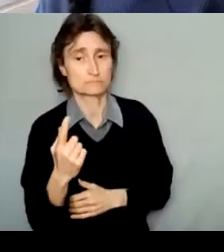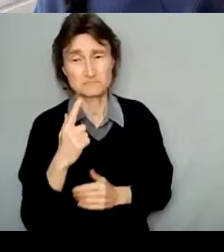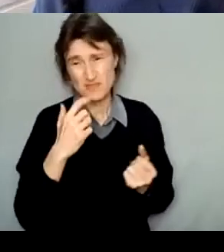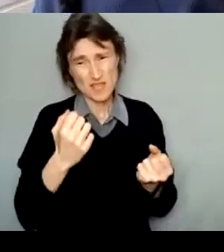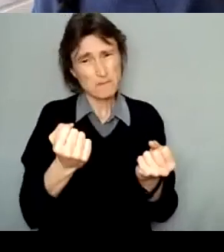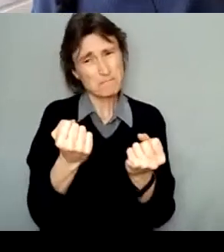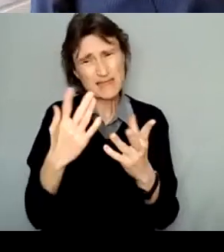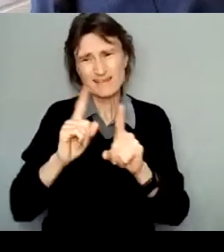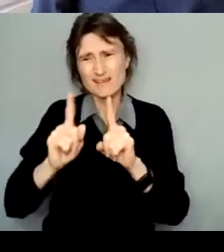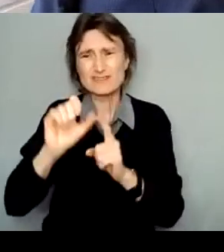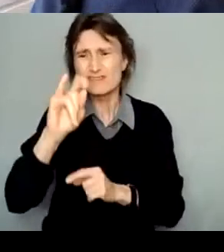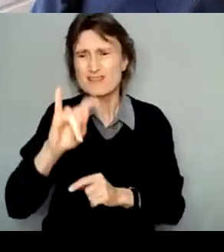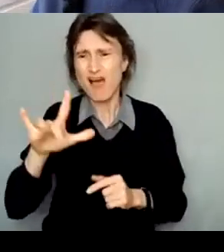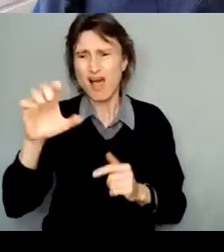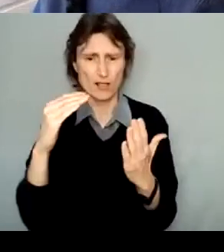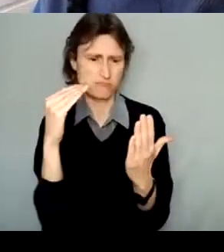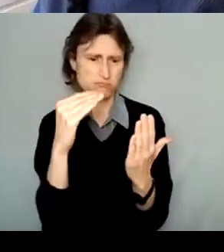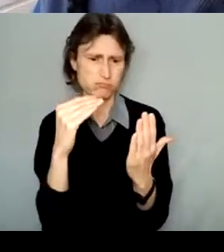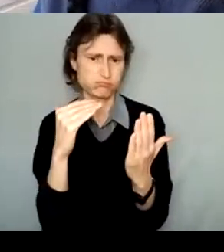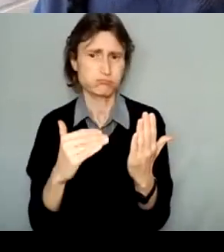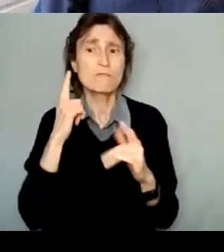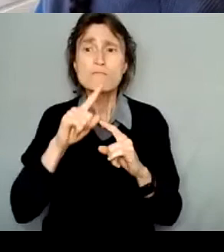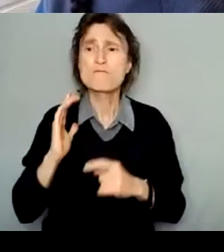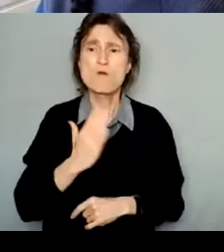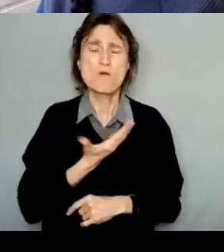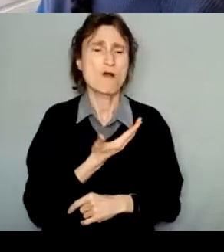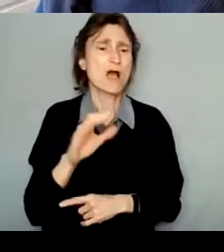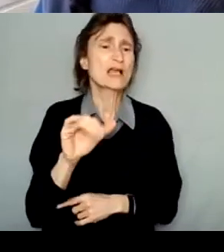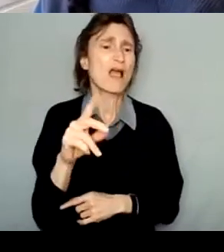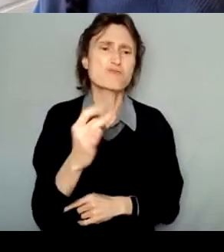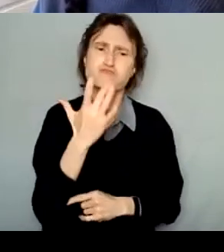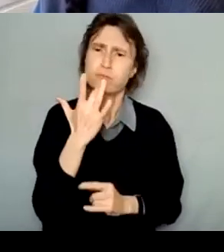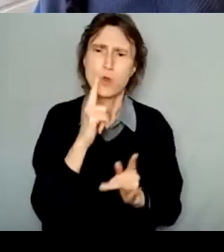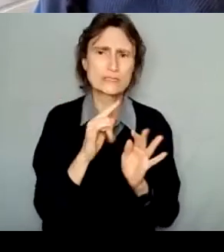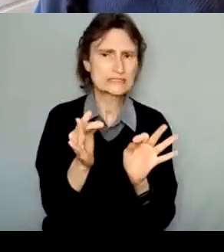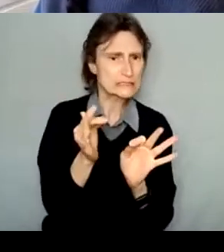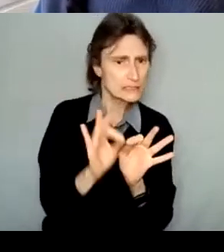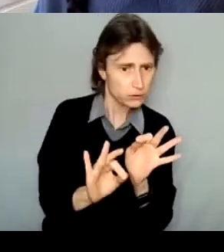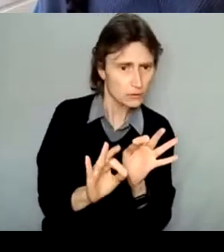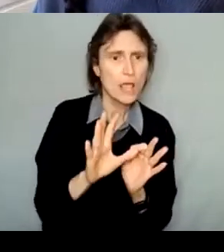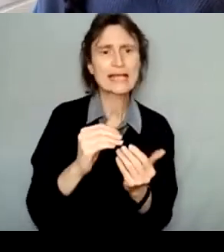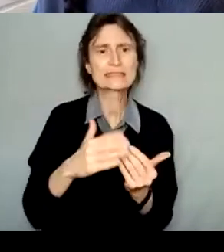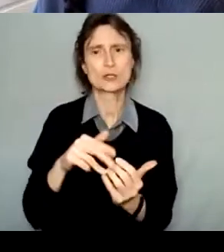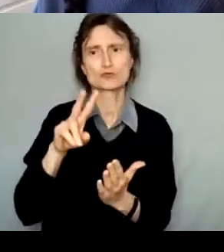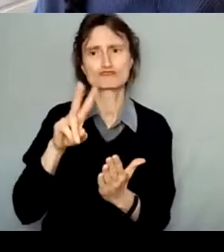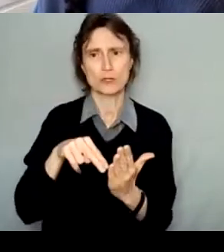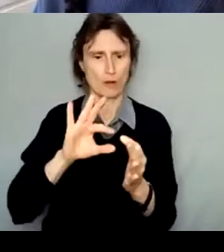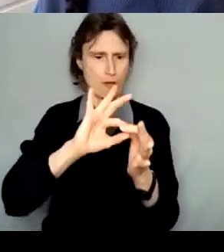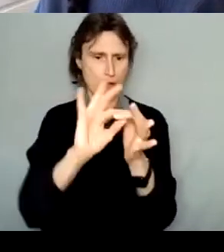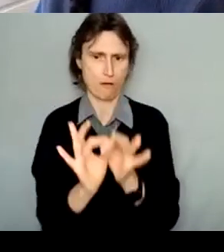specific. For the purposes of our programs, simplicity and readability are more important than fancy formatting.